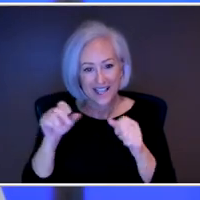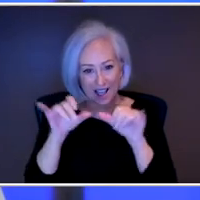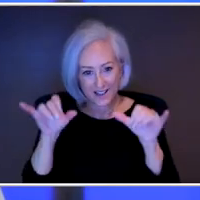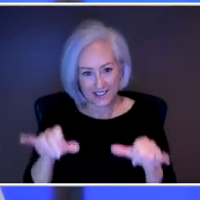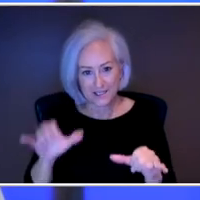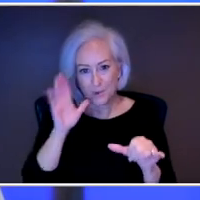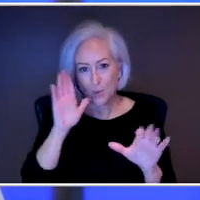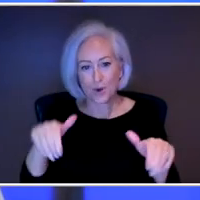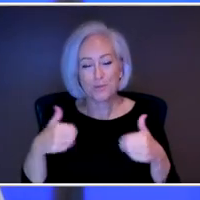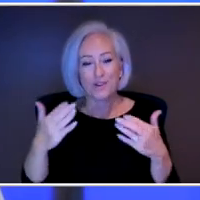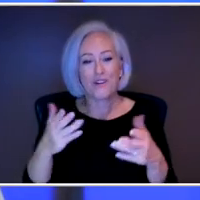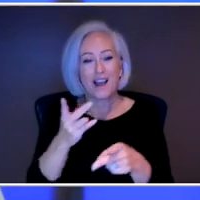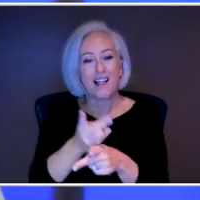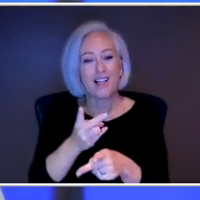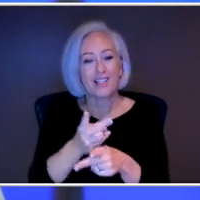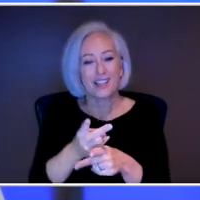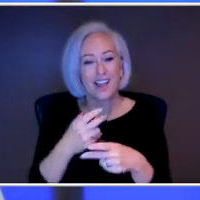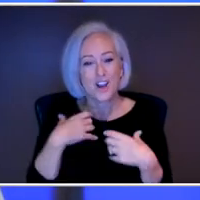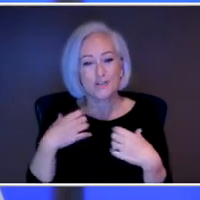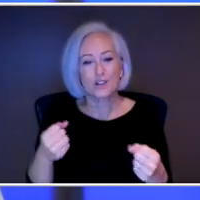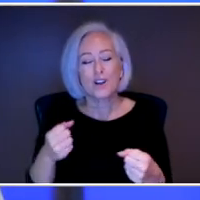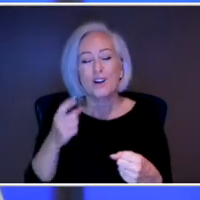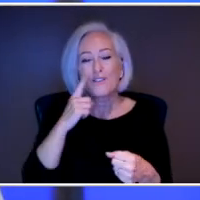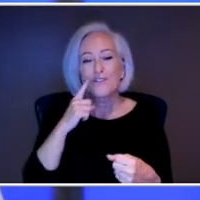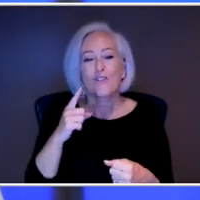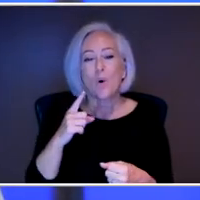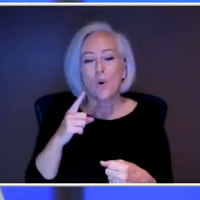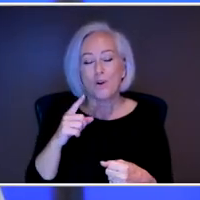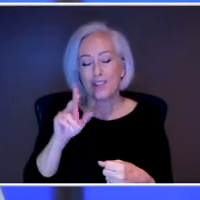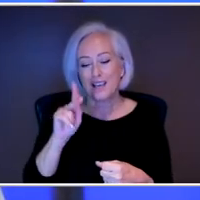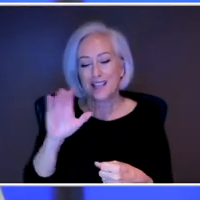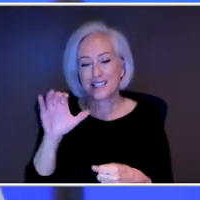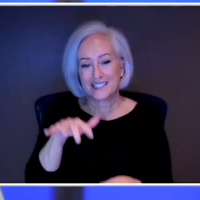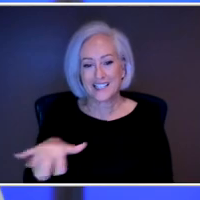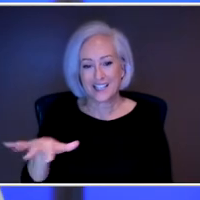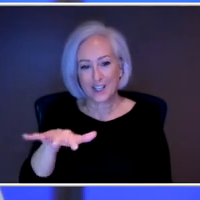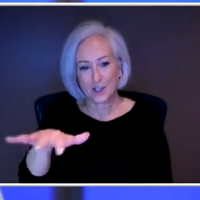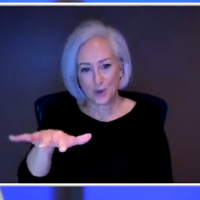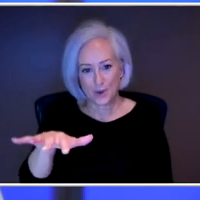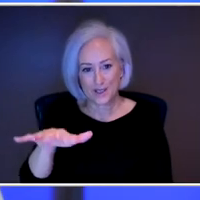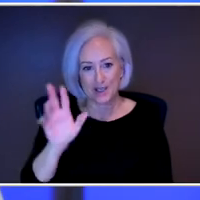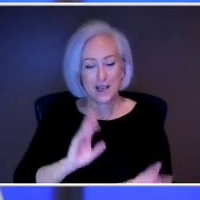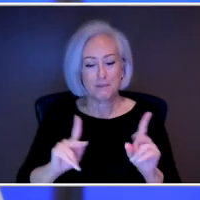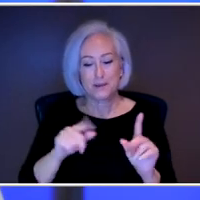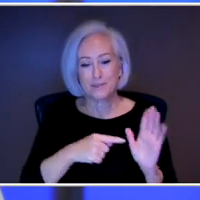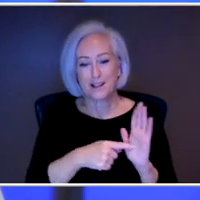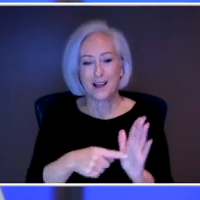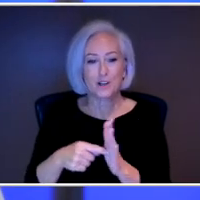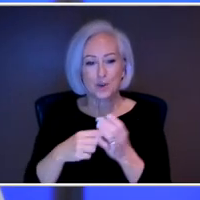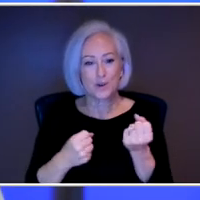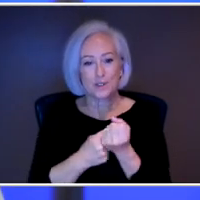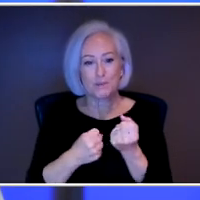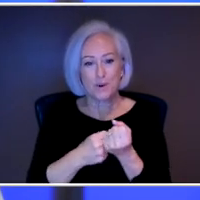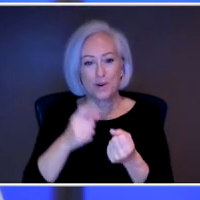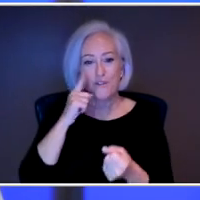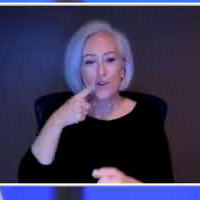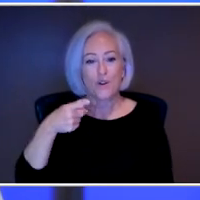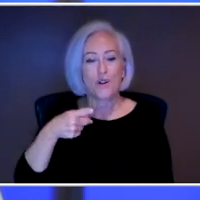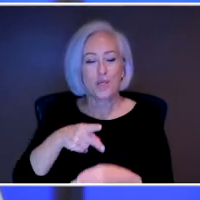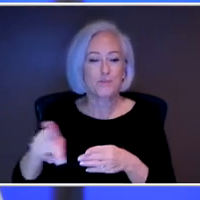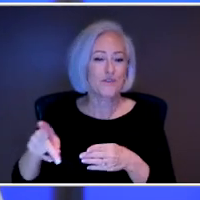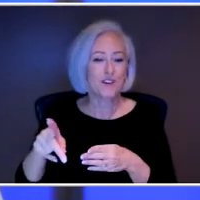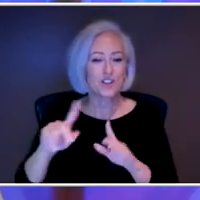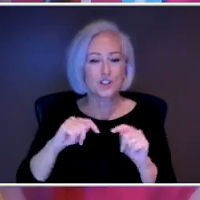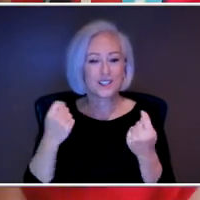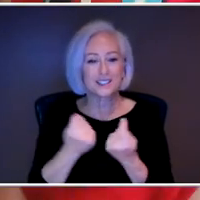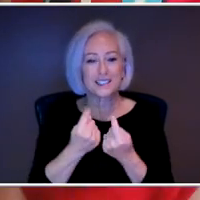soccer team. So newborns here at the health system are already showing their support for the Kansas City Pro Team. So take a look. Have a great weekend. We'll see